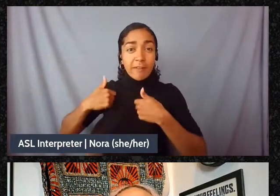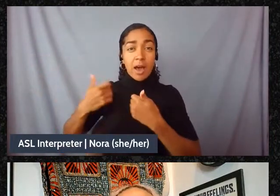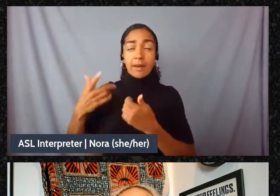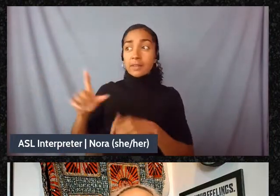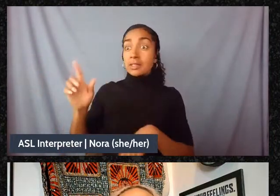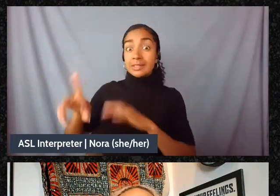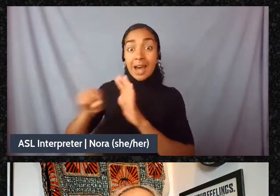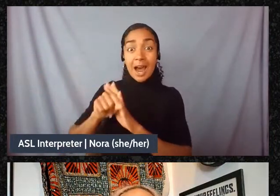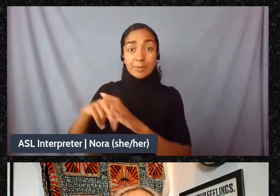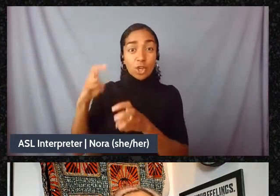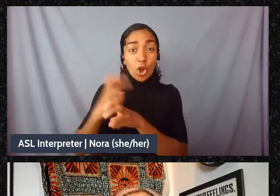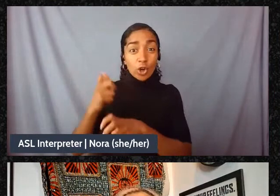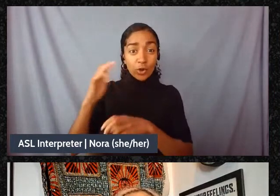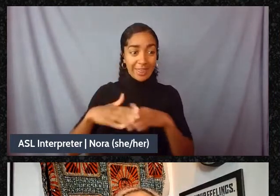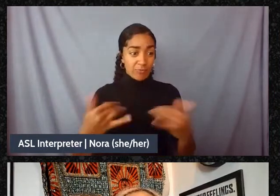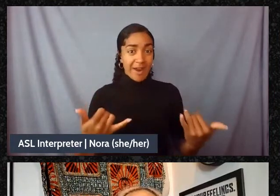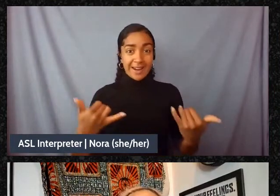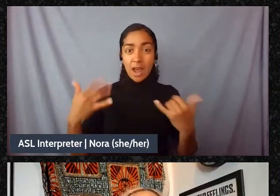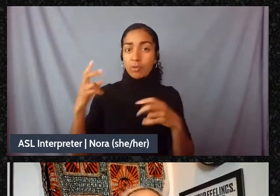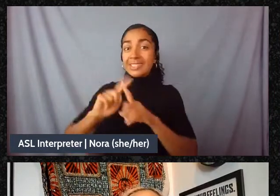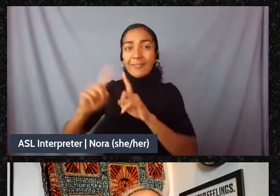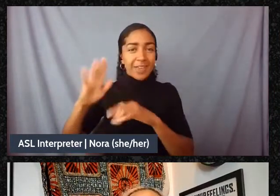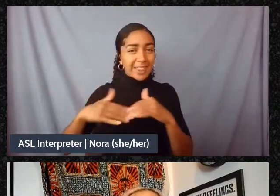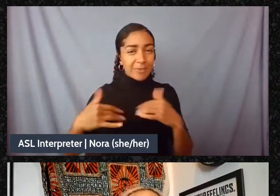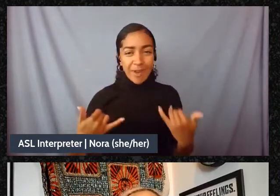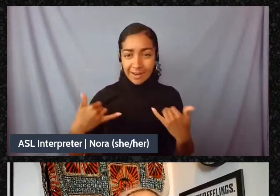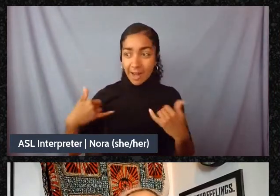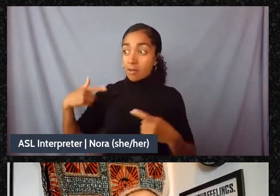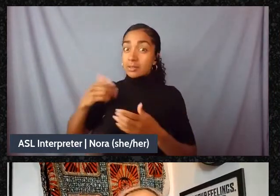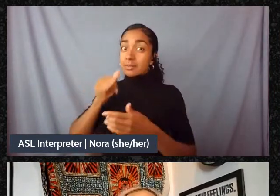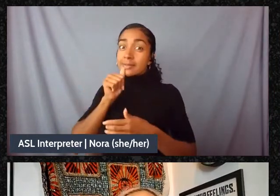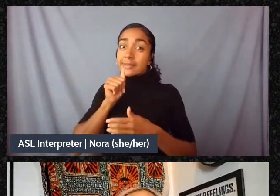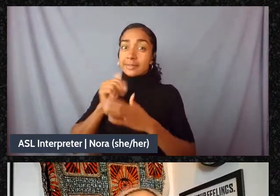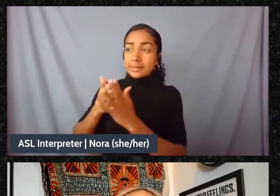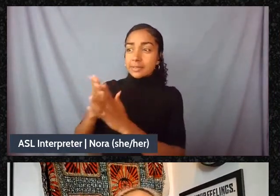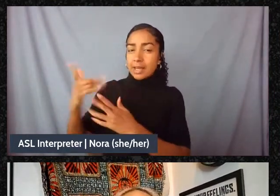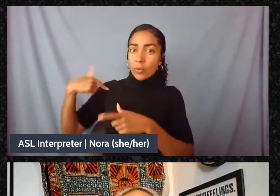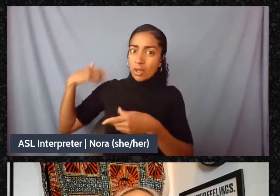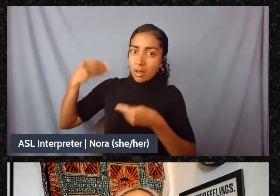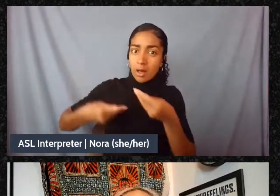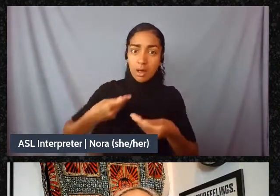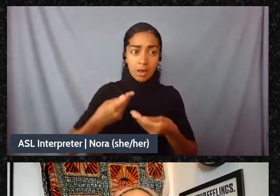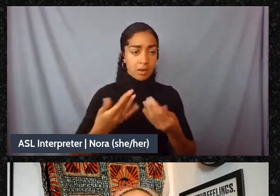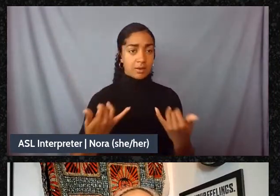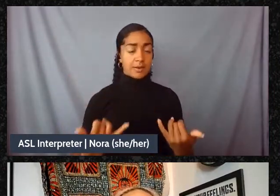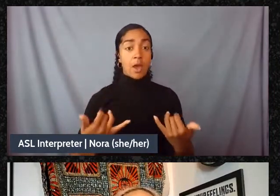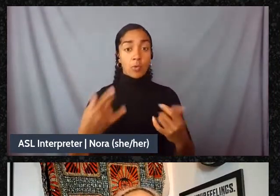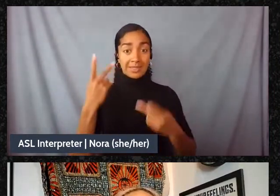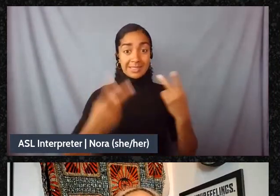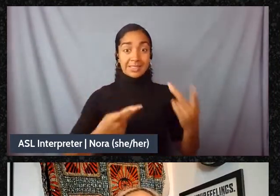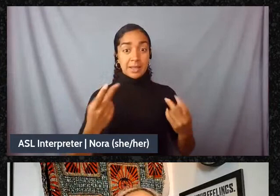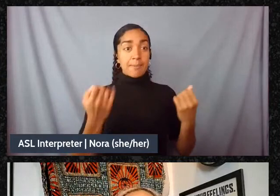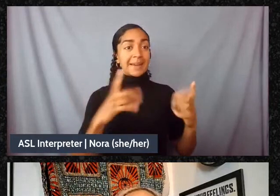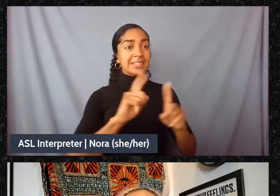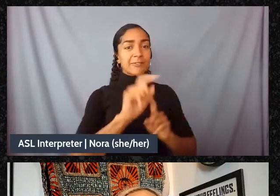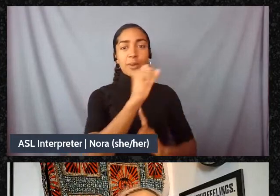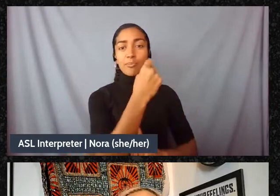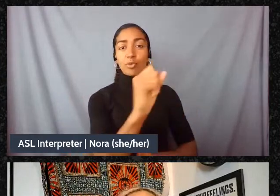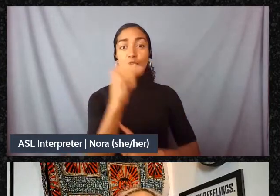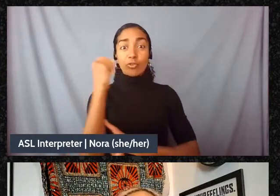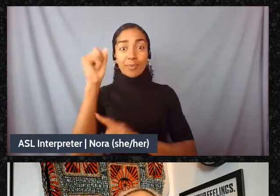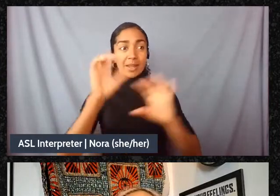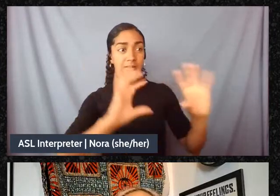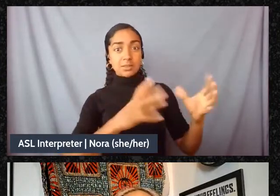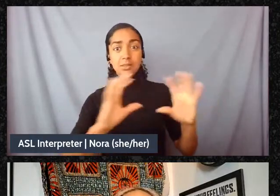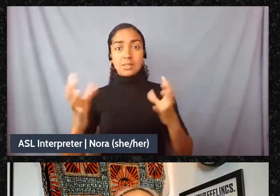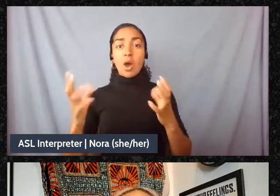this and then right now we're in this place where movement is, many movements are inviting people to get back in touch with vision